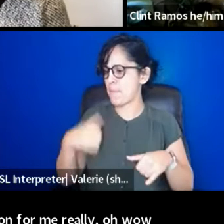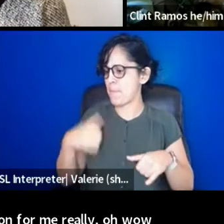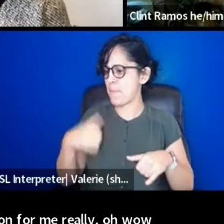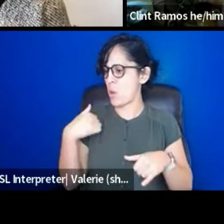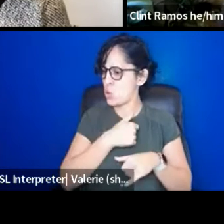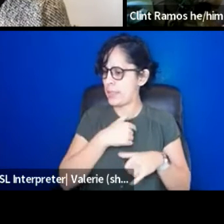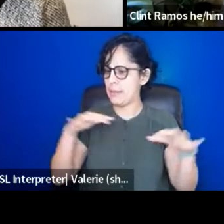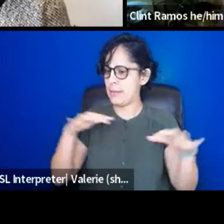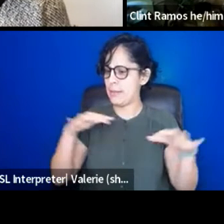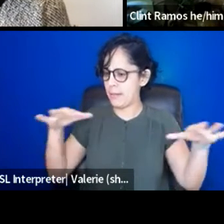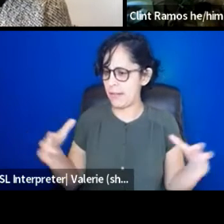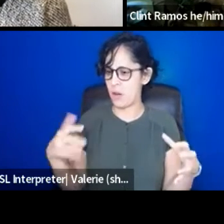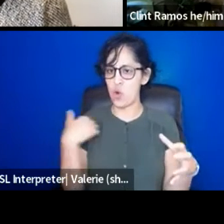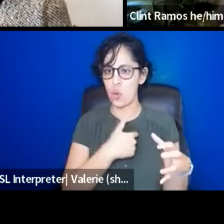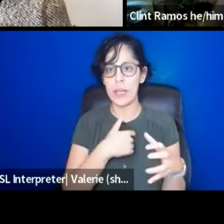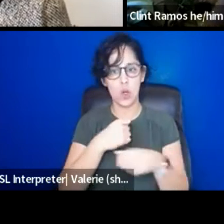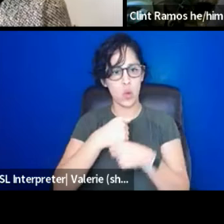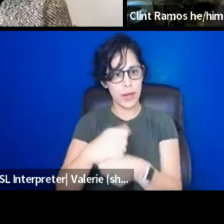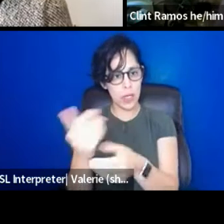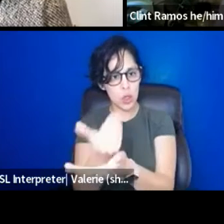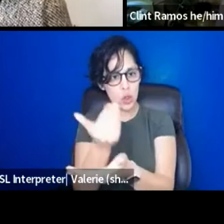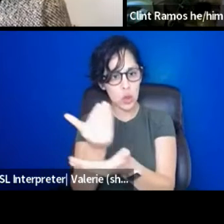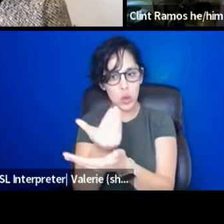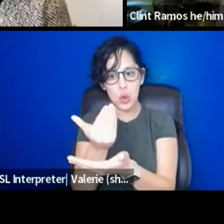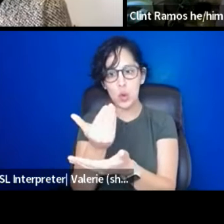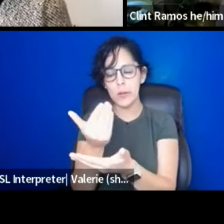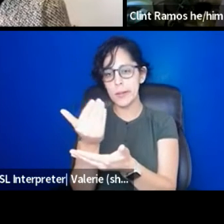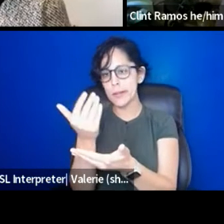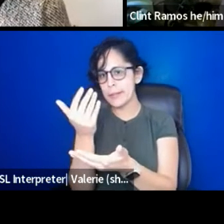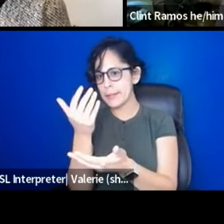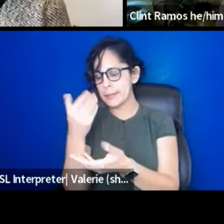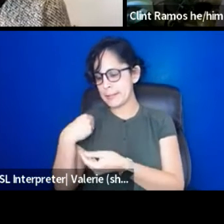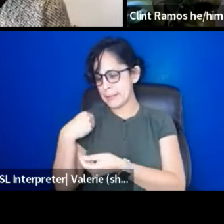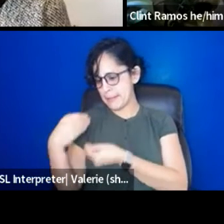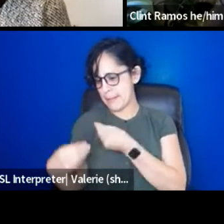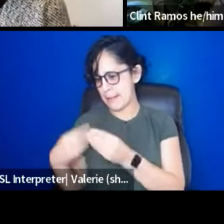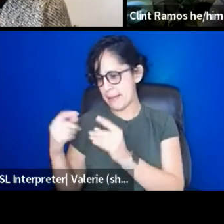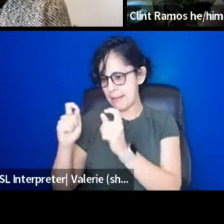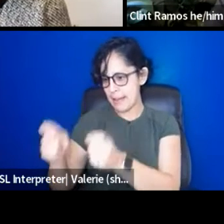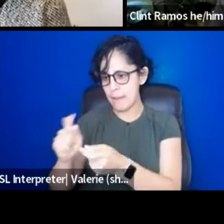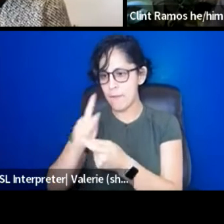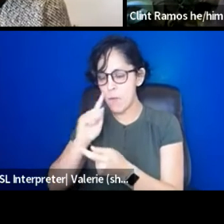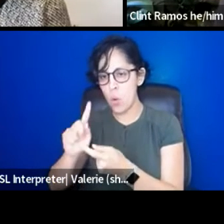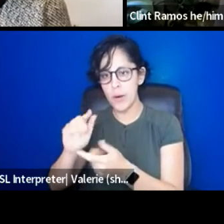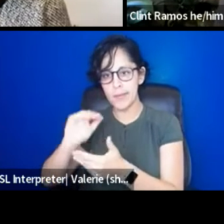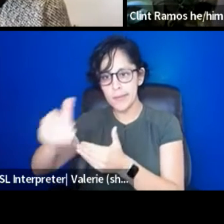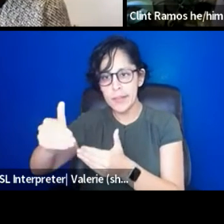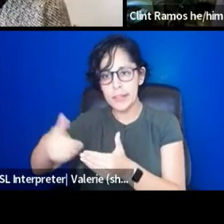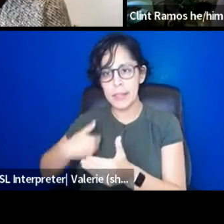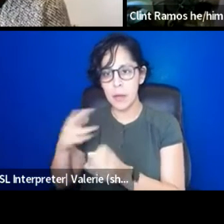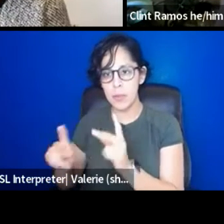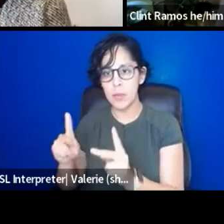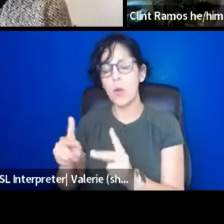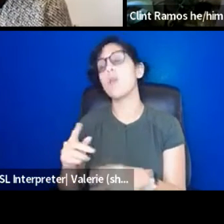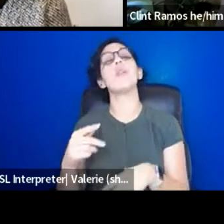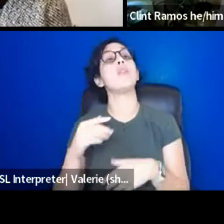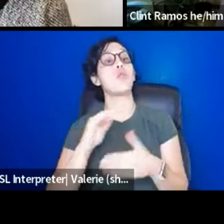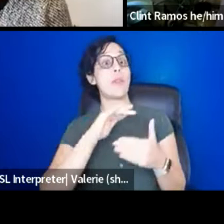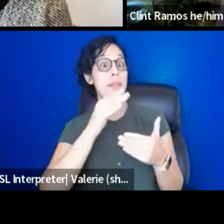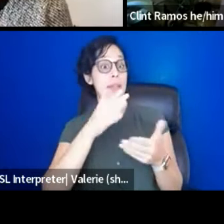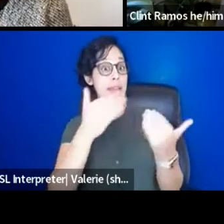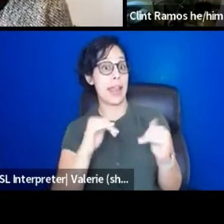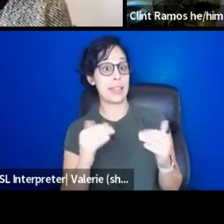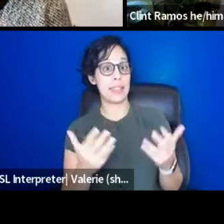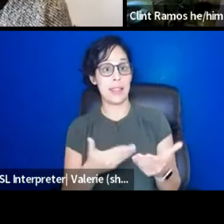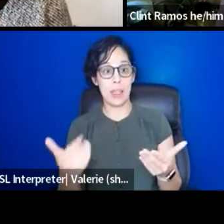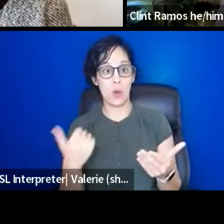creating a new inheritance for the generations coming in. The last sessions are talking a lot about students and how are we conditioning students? So yes,